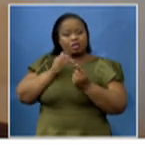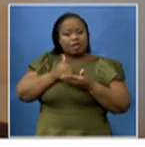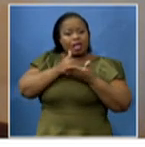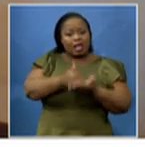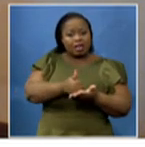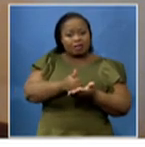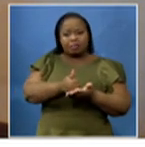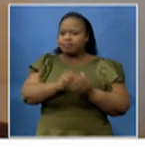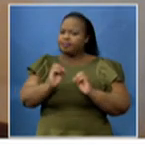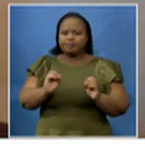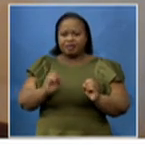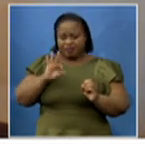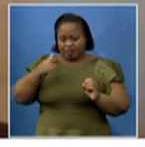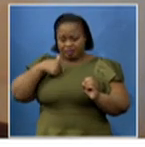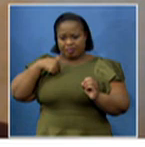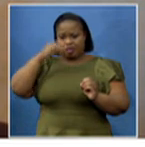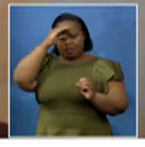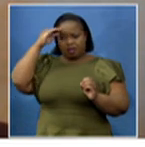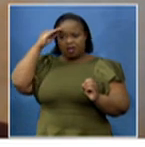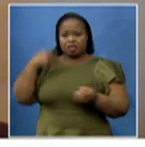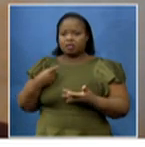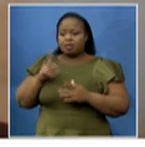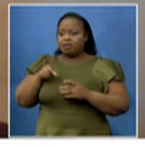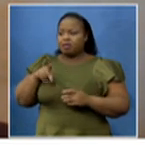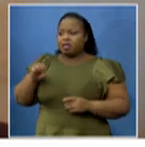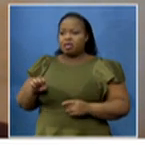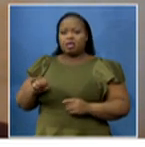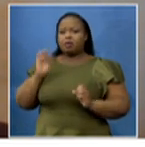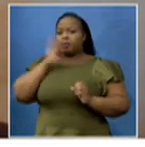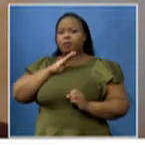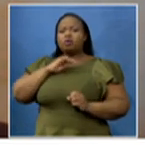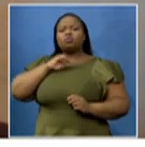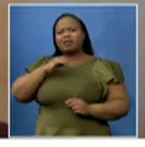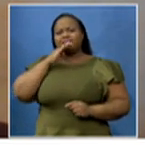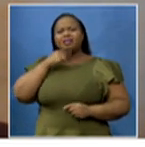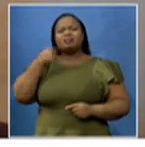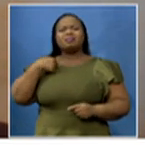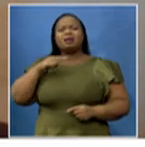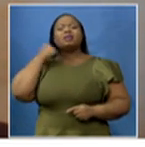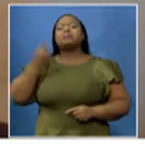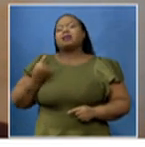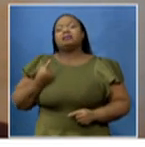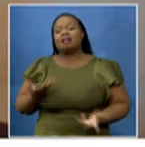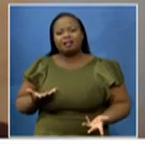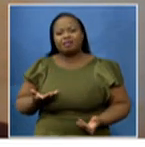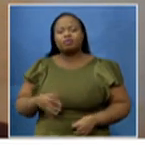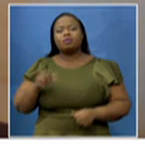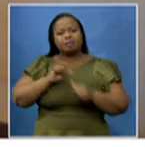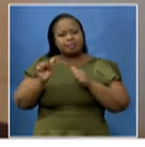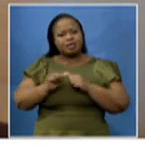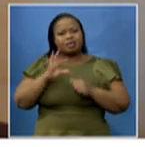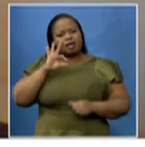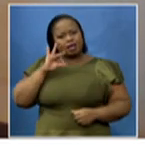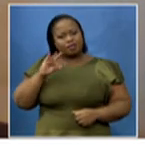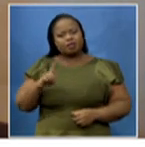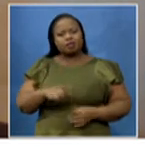necessary PPE, because that will be equal to committing suicide. We'd rather deal with those cases on a daily basis, head and instantly,